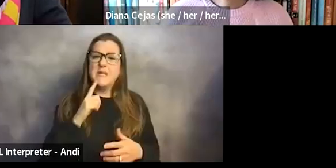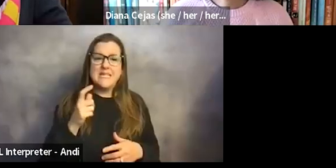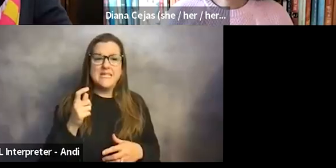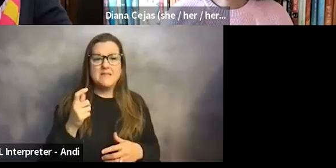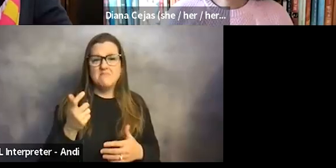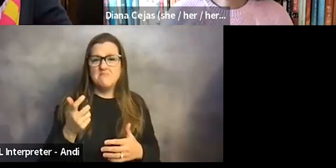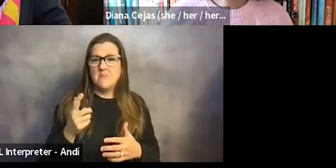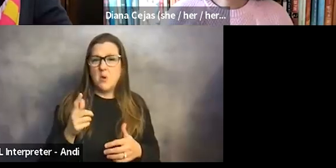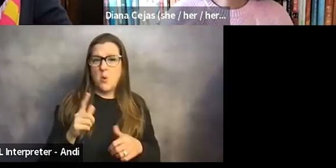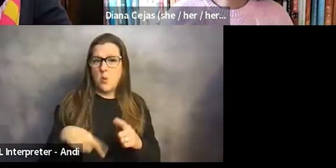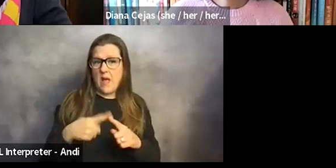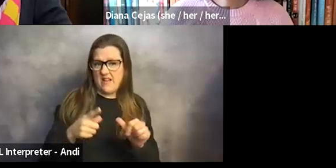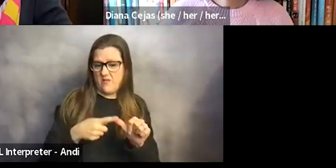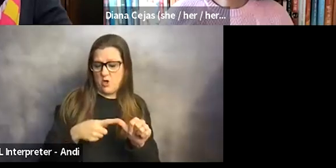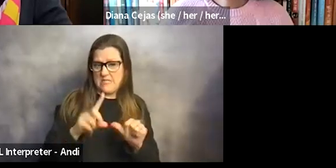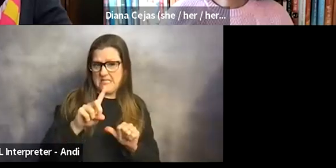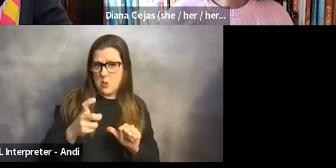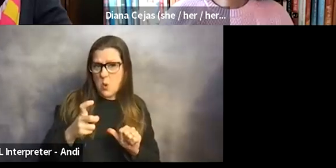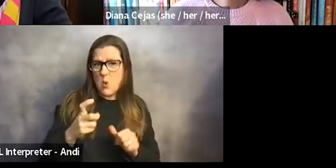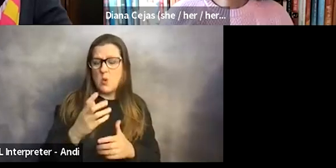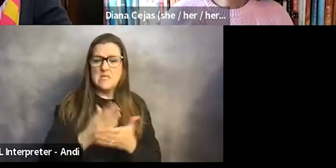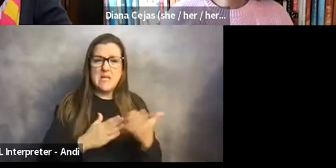diagnosis of one, feeling a sense of